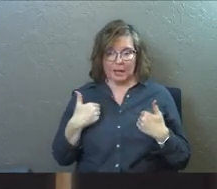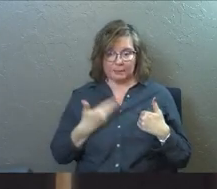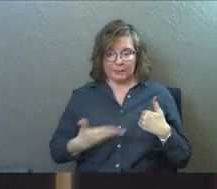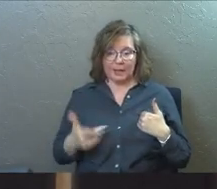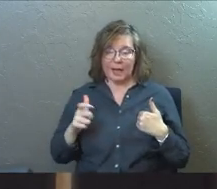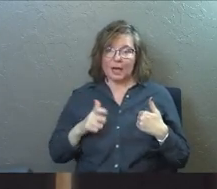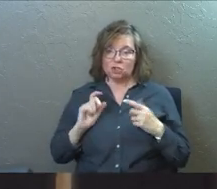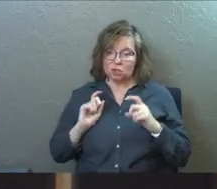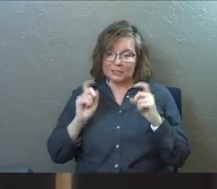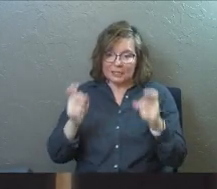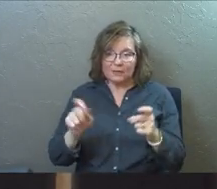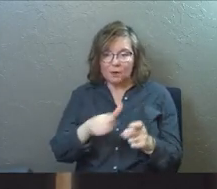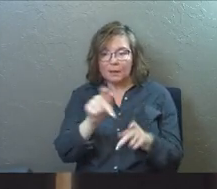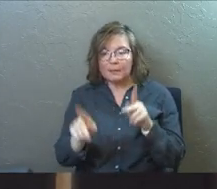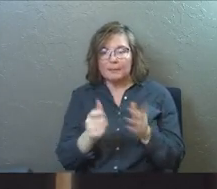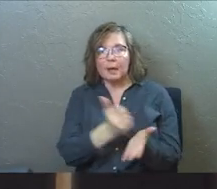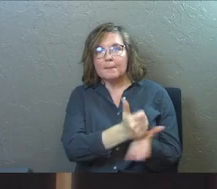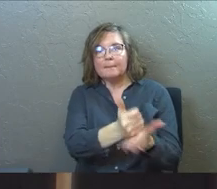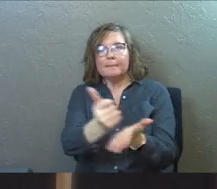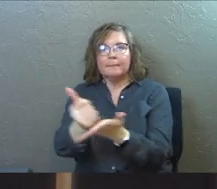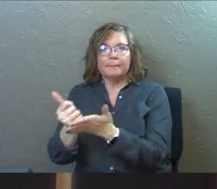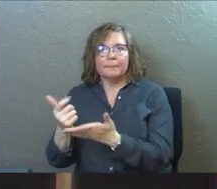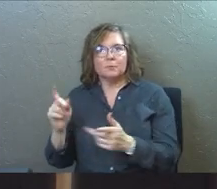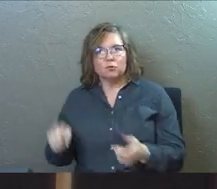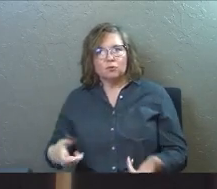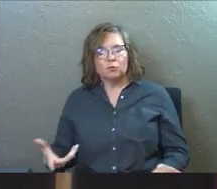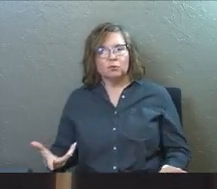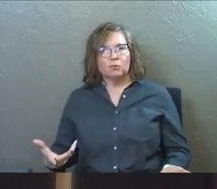some things. I better give them away for all the right reasons.